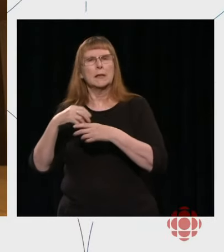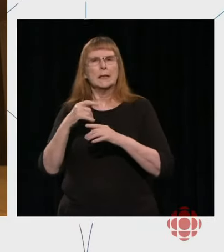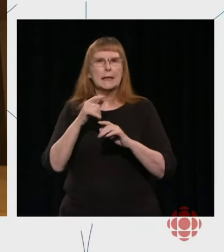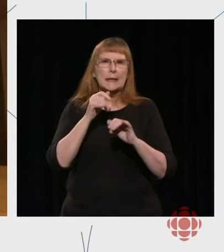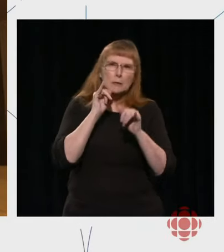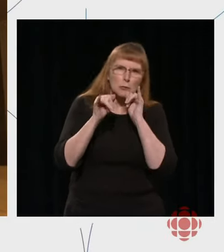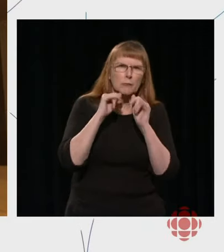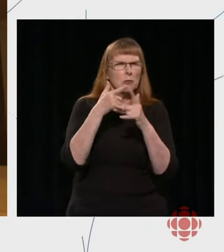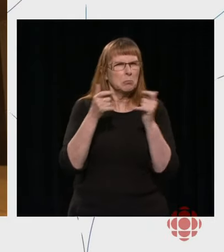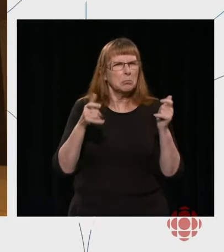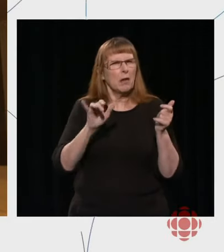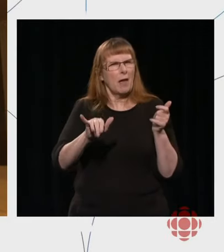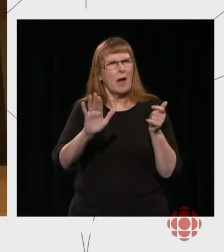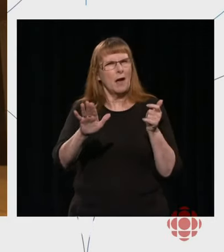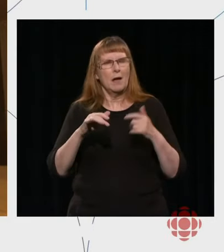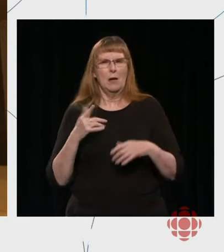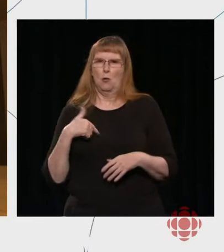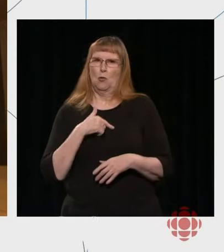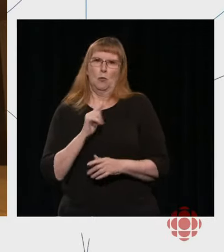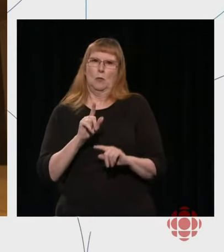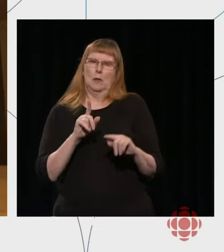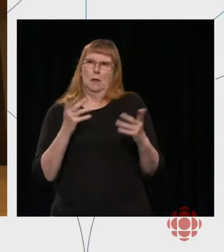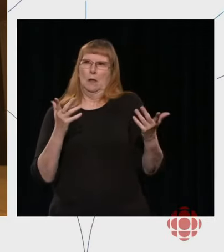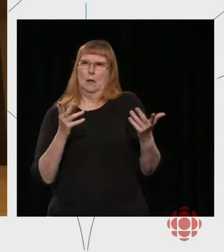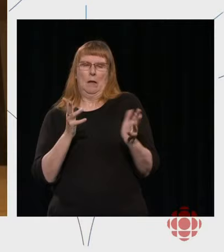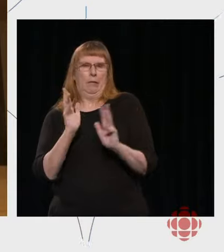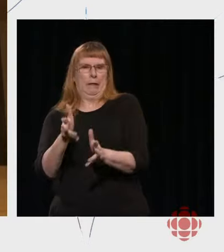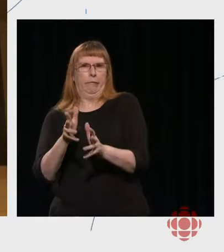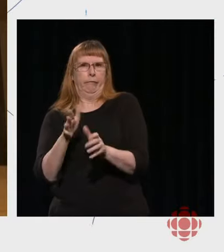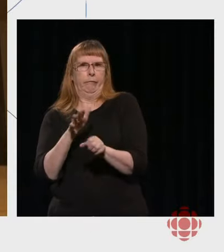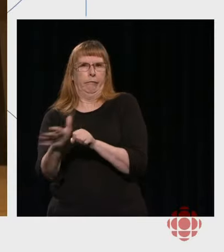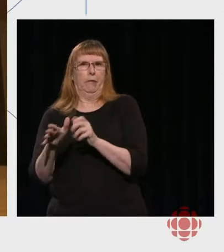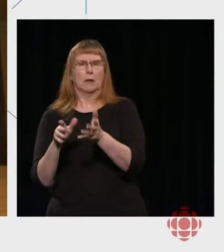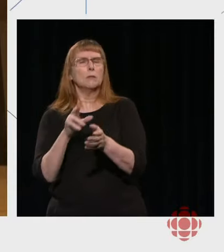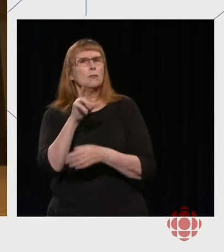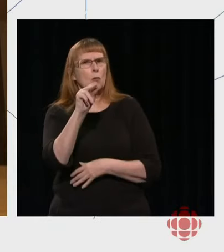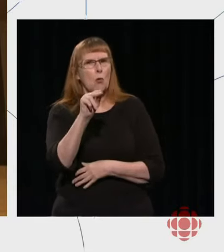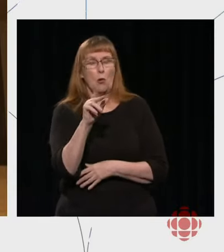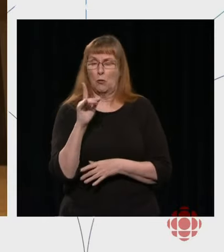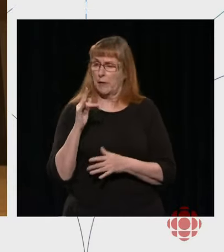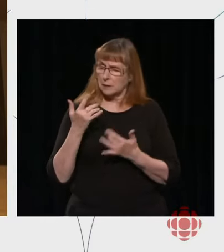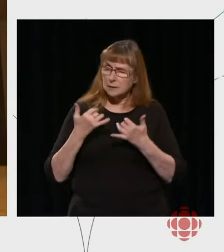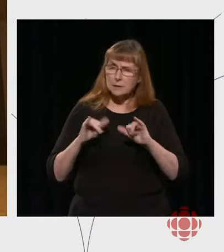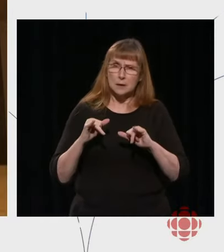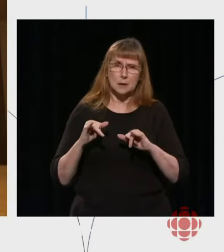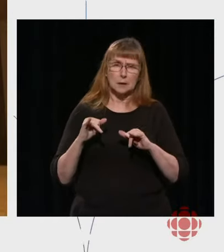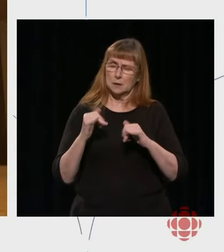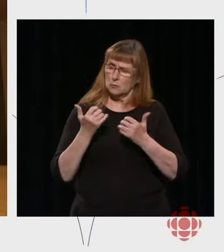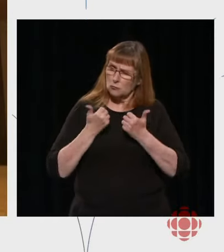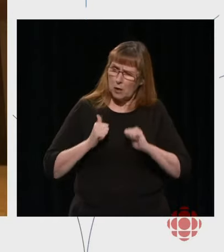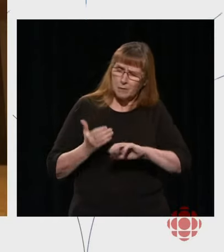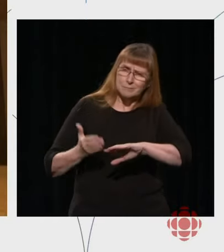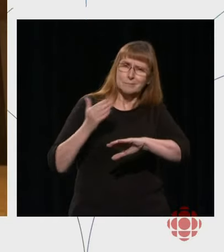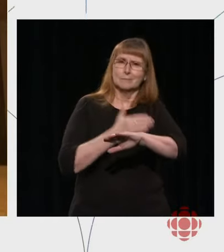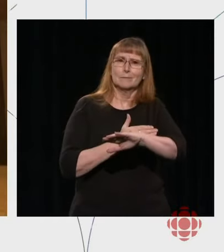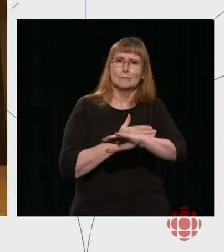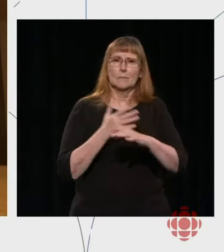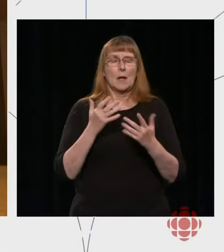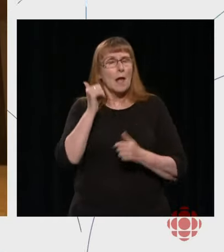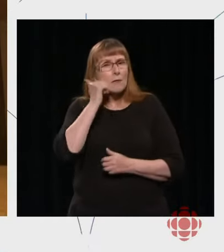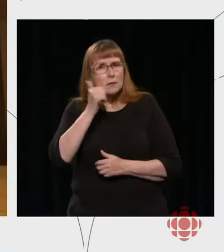And we can't stop working on this. This said, it's a daily fight. Every day, we have to ensure that we